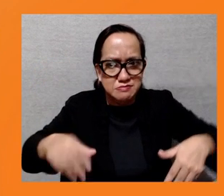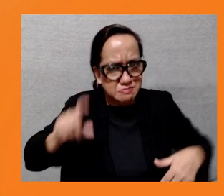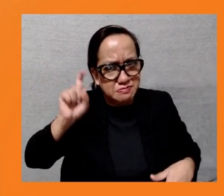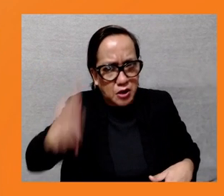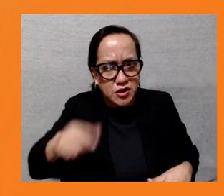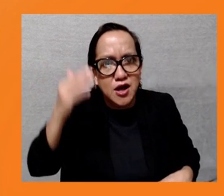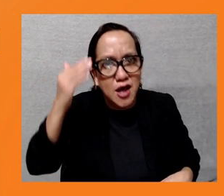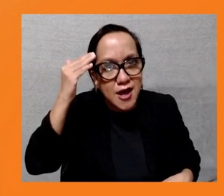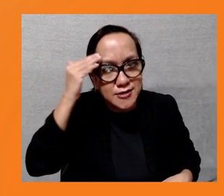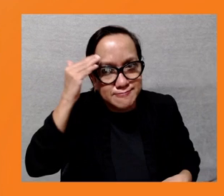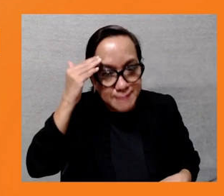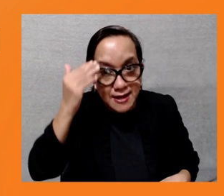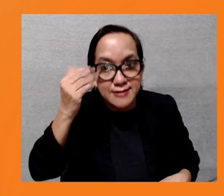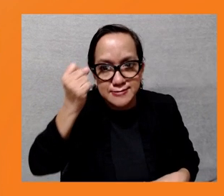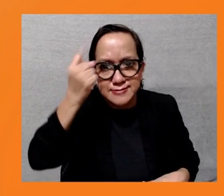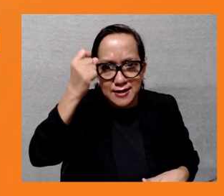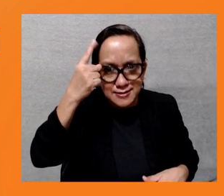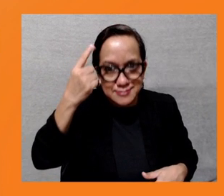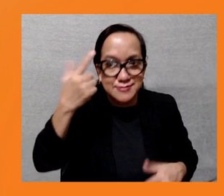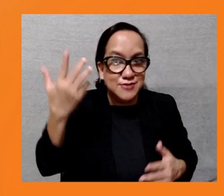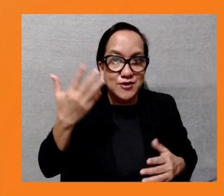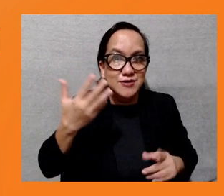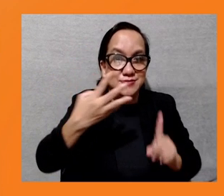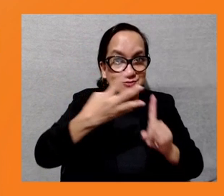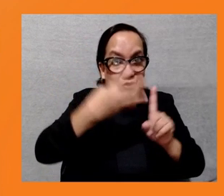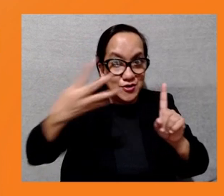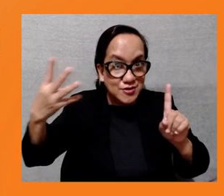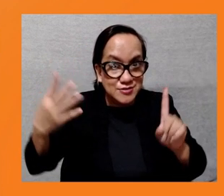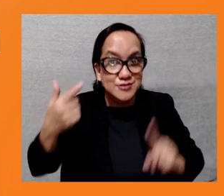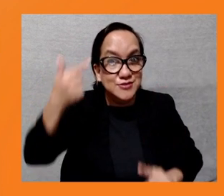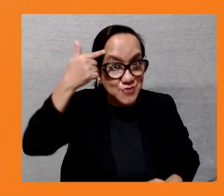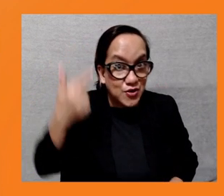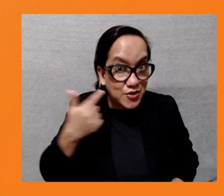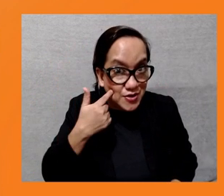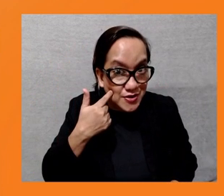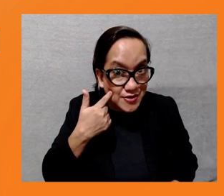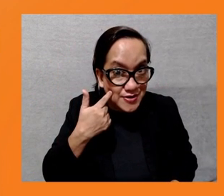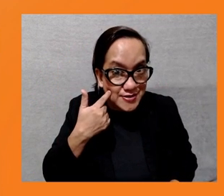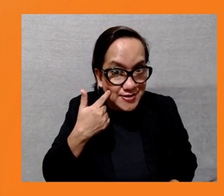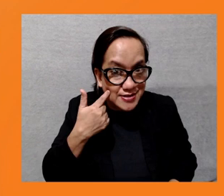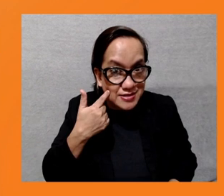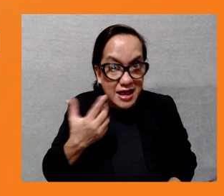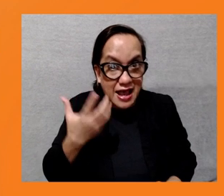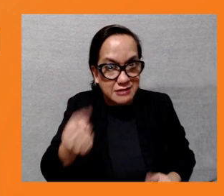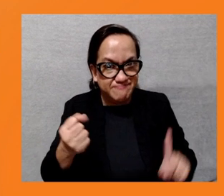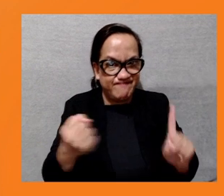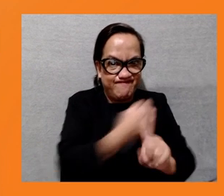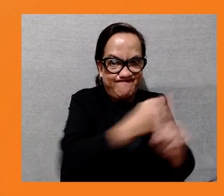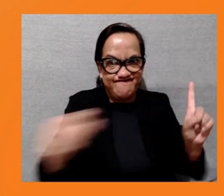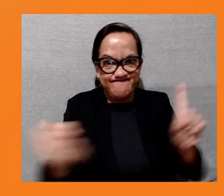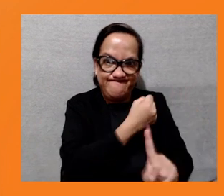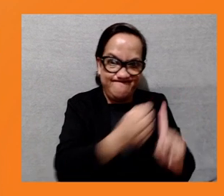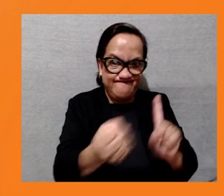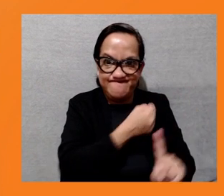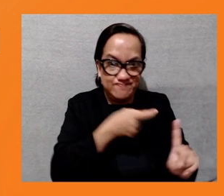of sexual exploitation, abuse and harassment risks, where you would need to take a survivor-centred